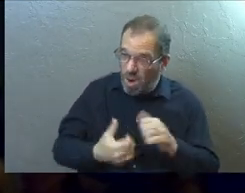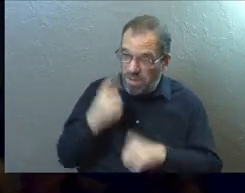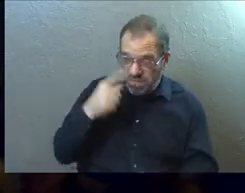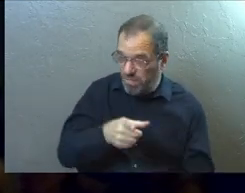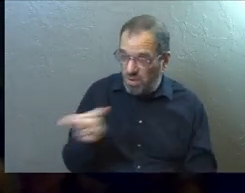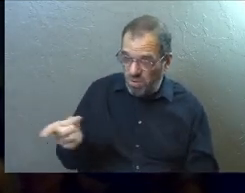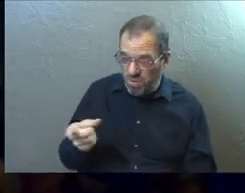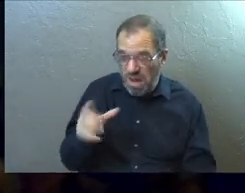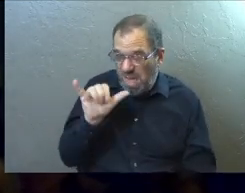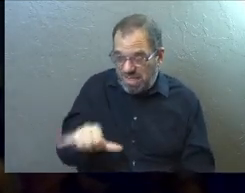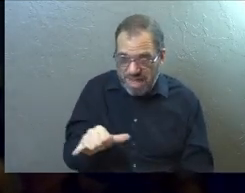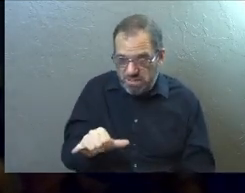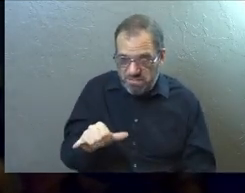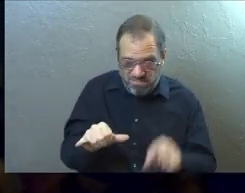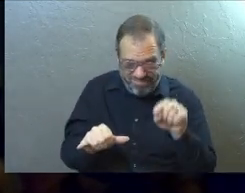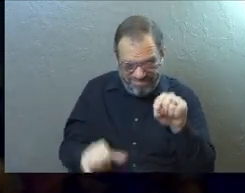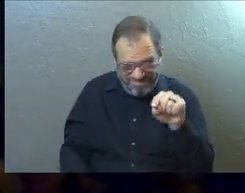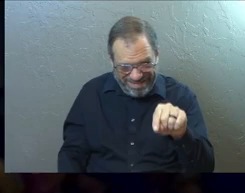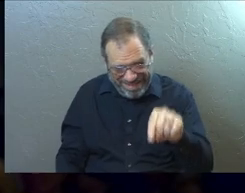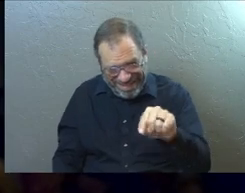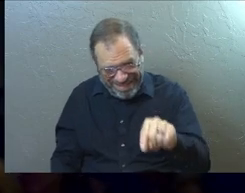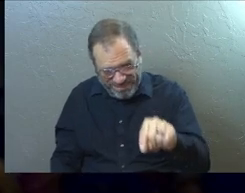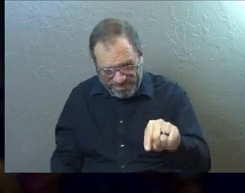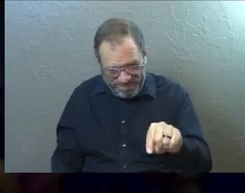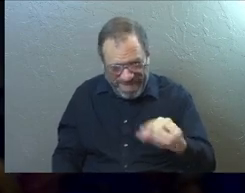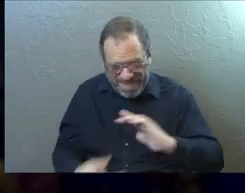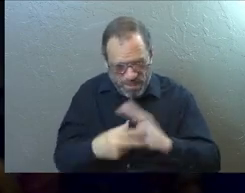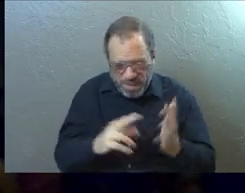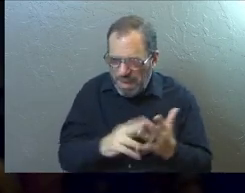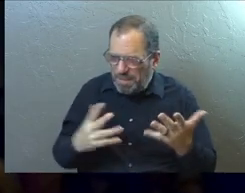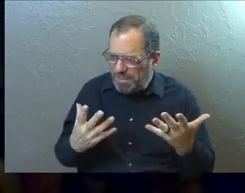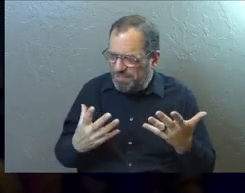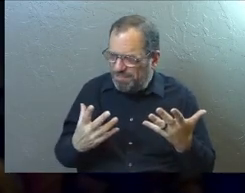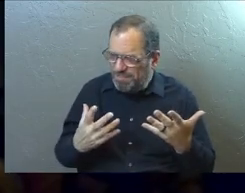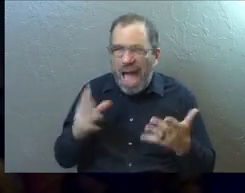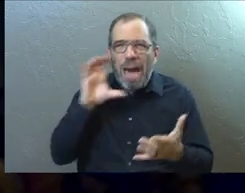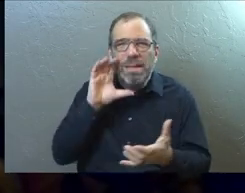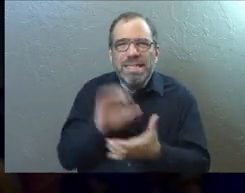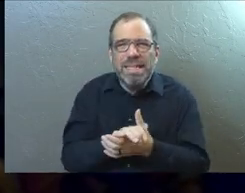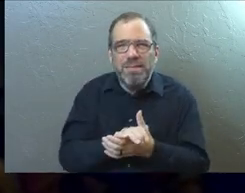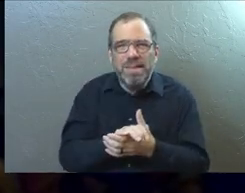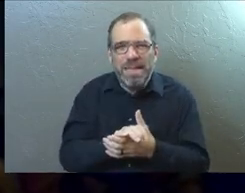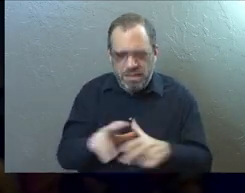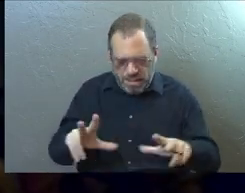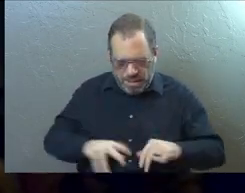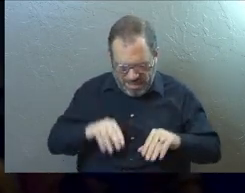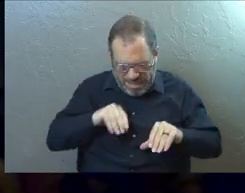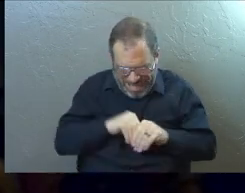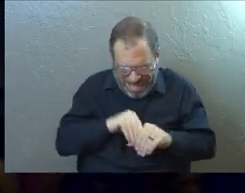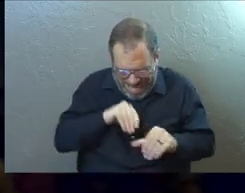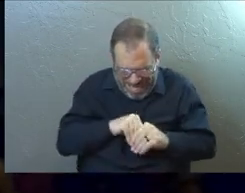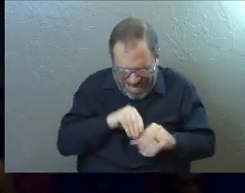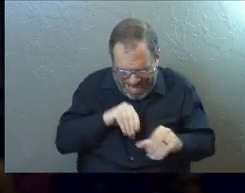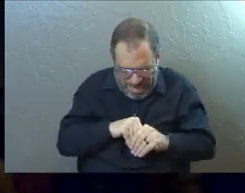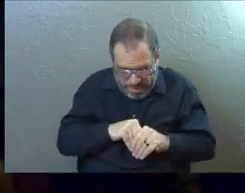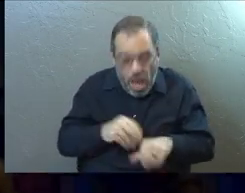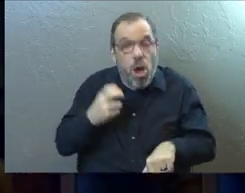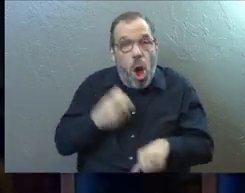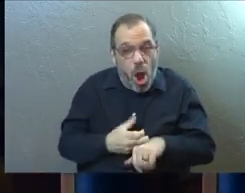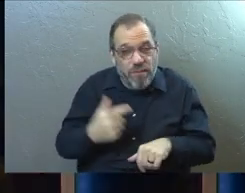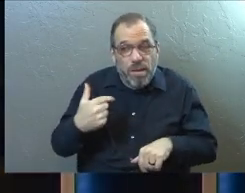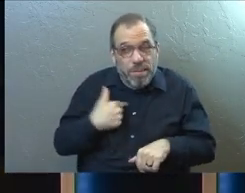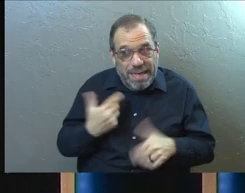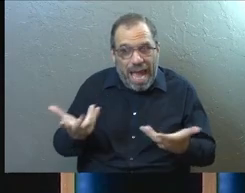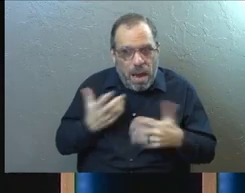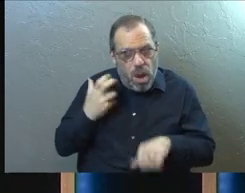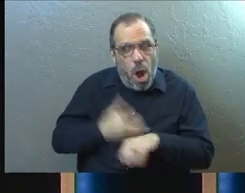you. That's kind of what's happening. It's this, we're not even doing it on purpose, but I think it's part of the selfishness that exists within us. This was tough for me. So